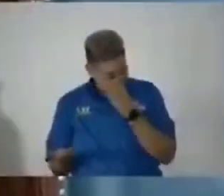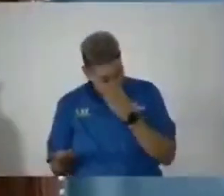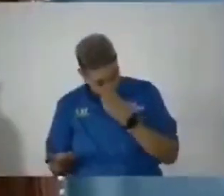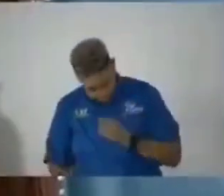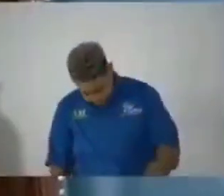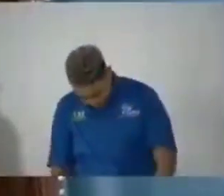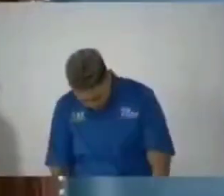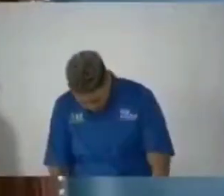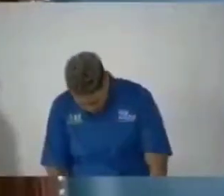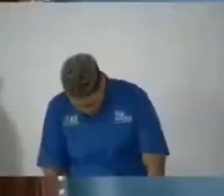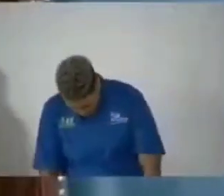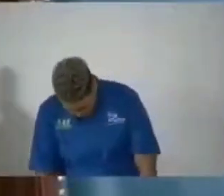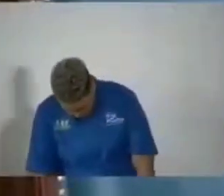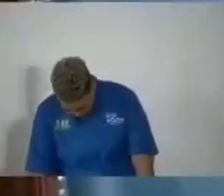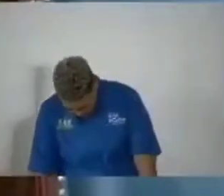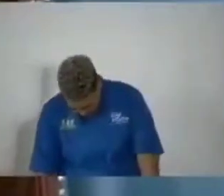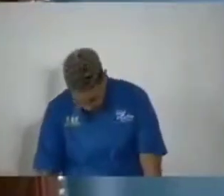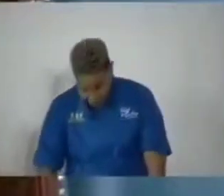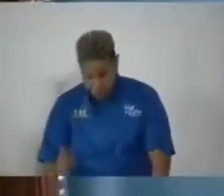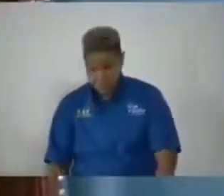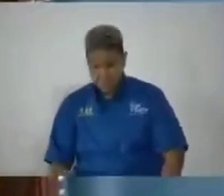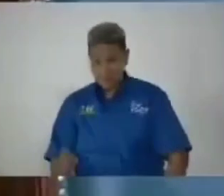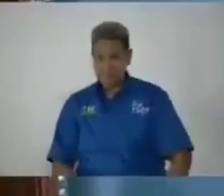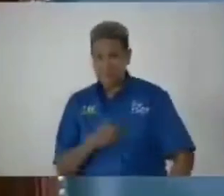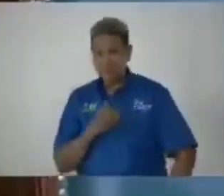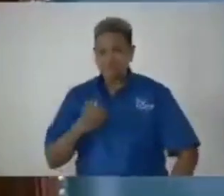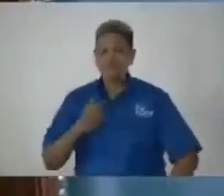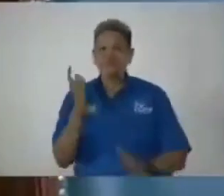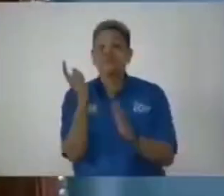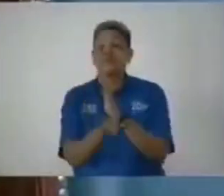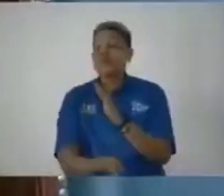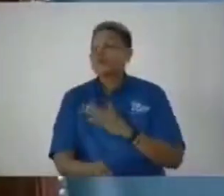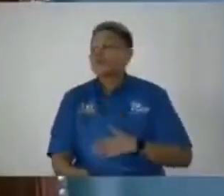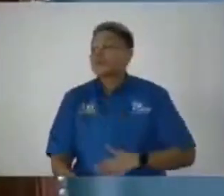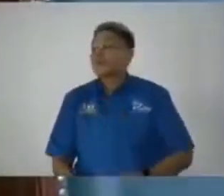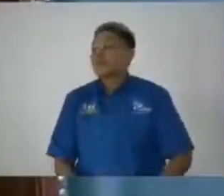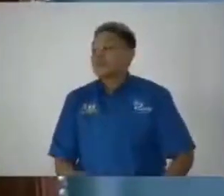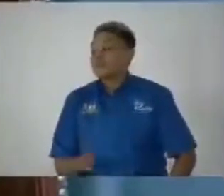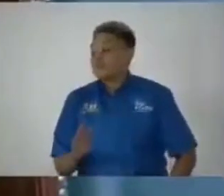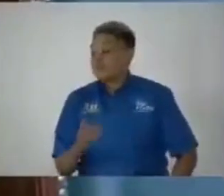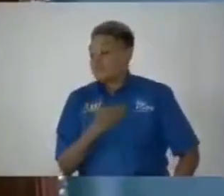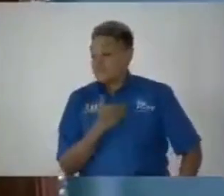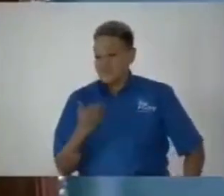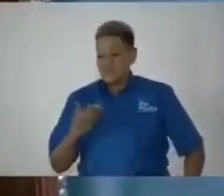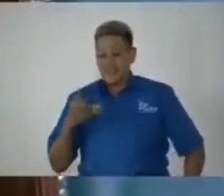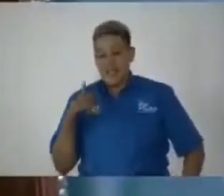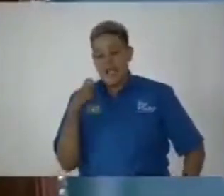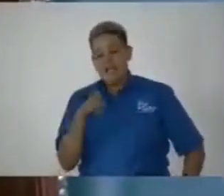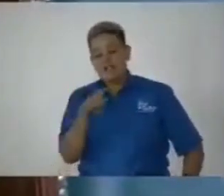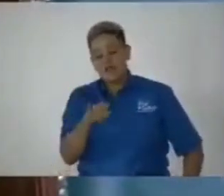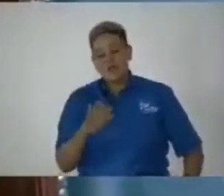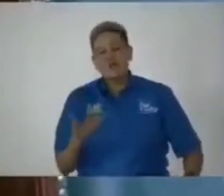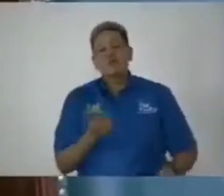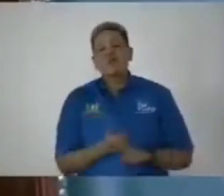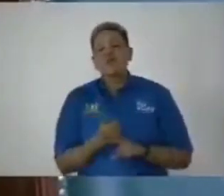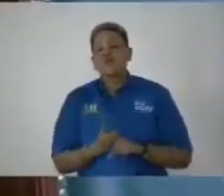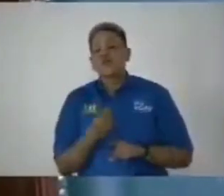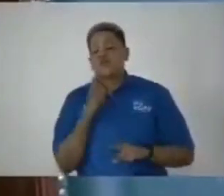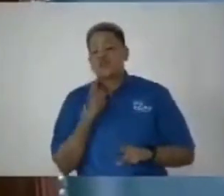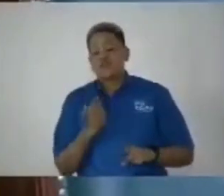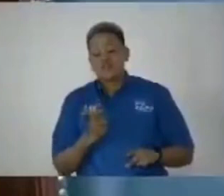just a minute members will you please um members i ask you So,